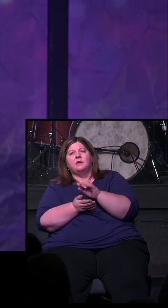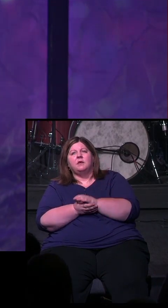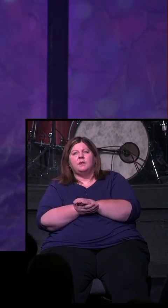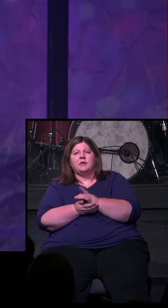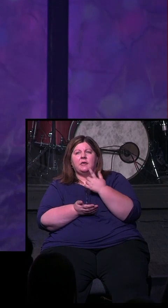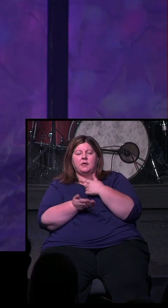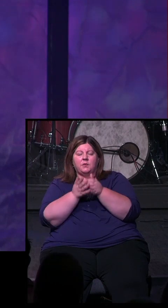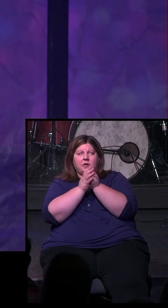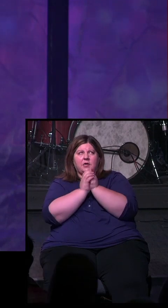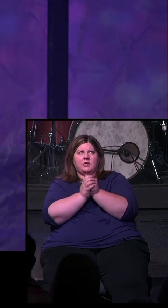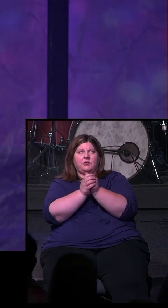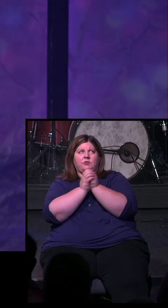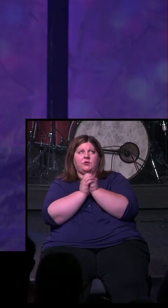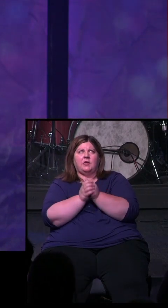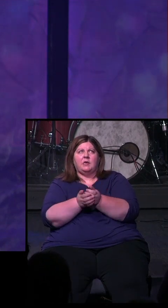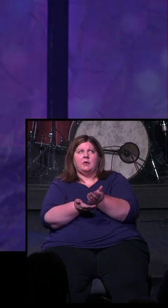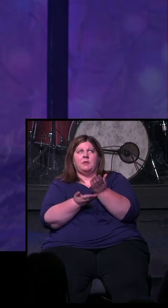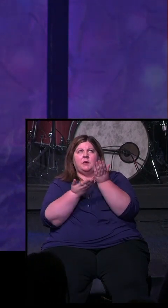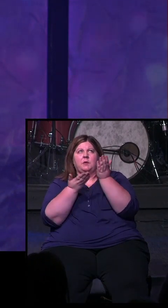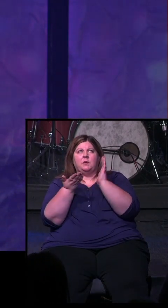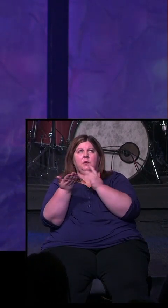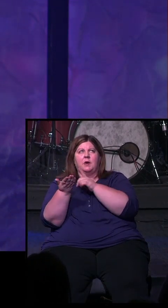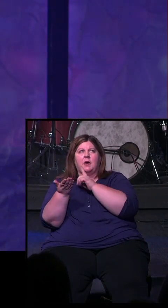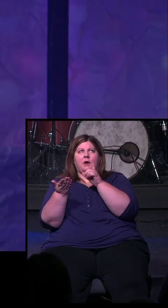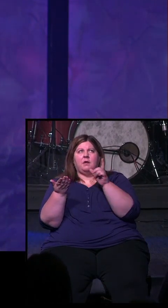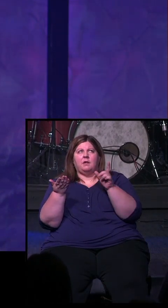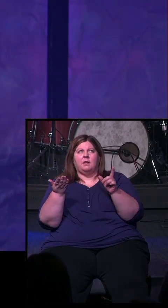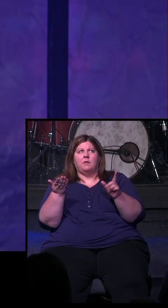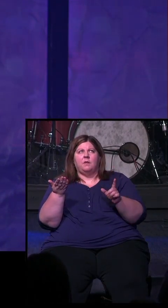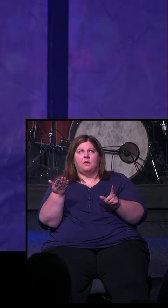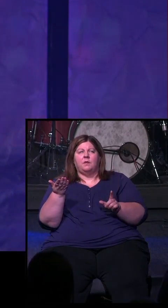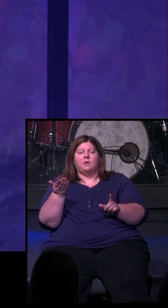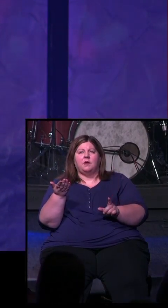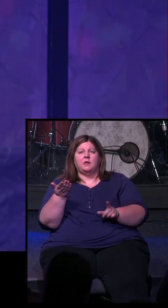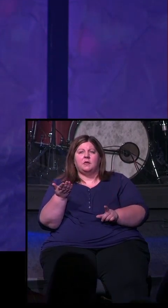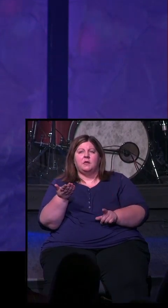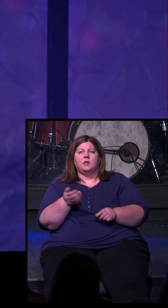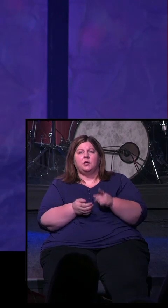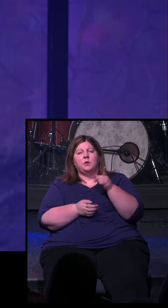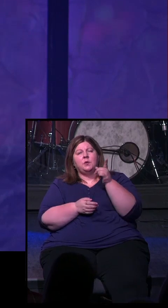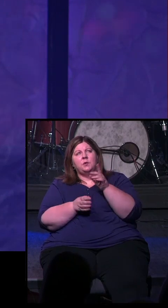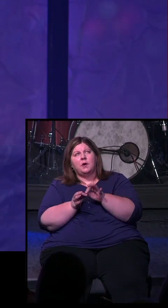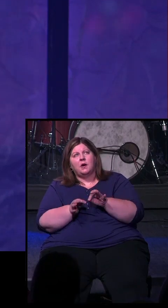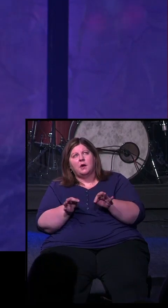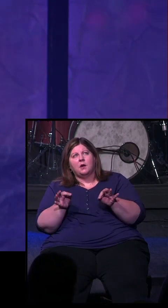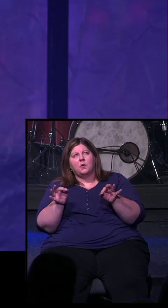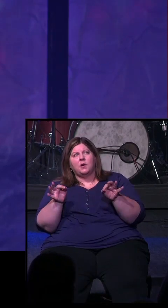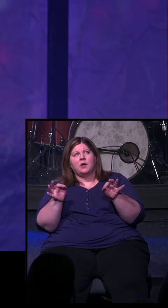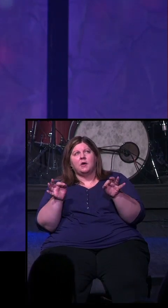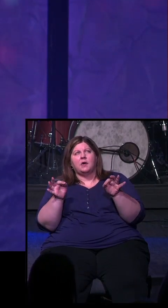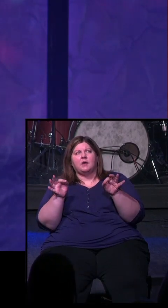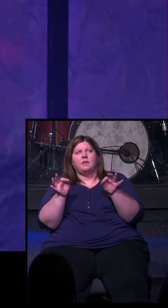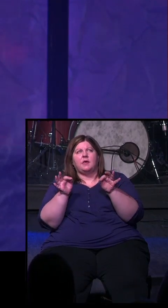We worship you, our Lord. Because he was worthy. You are